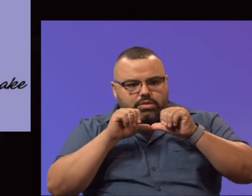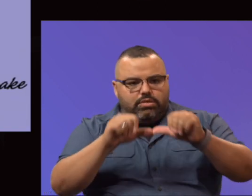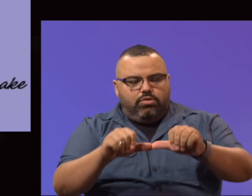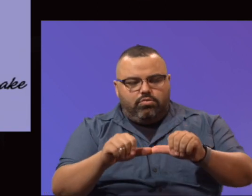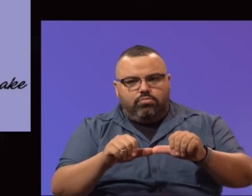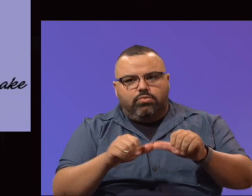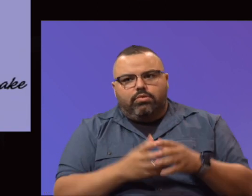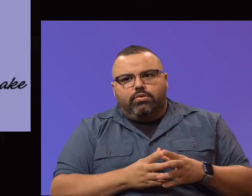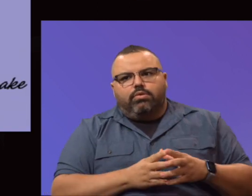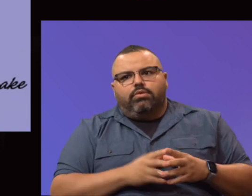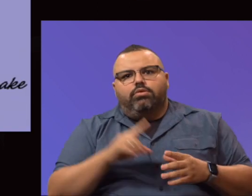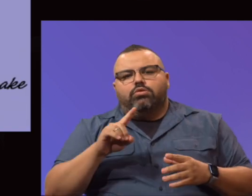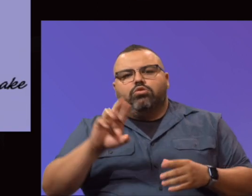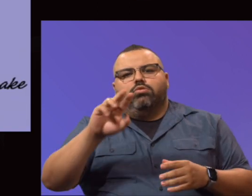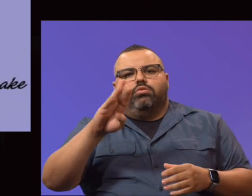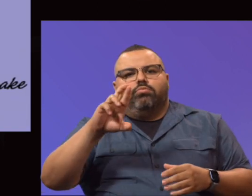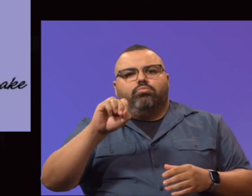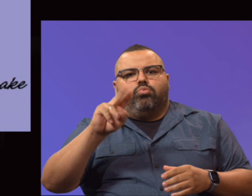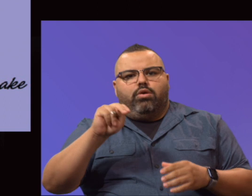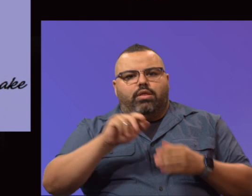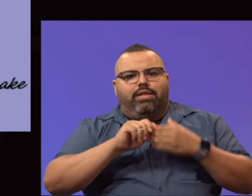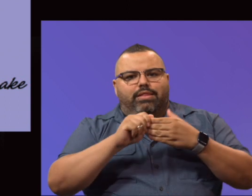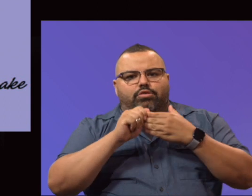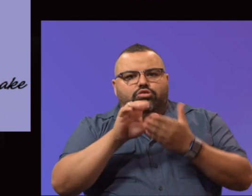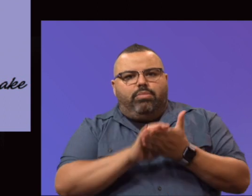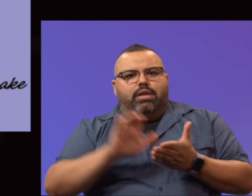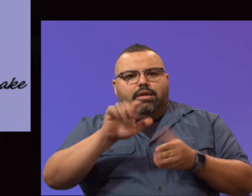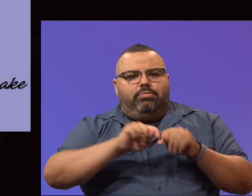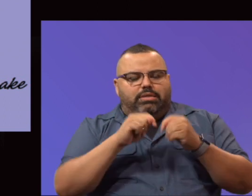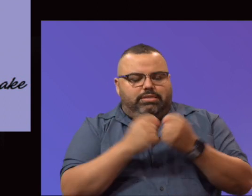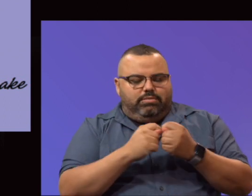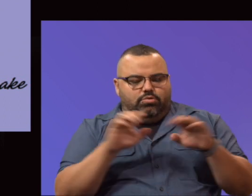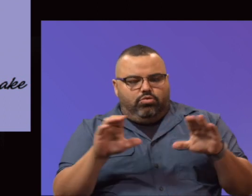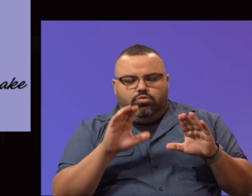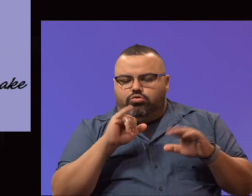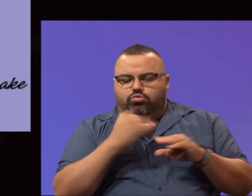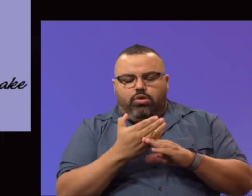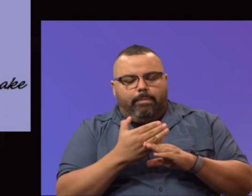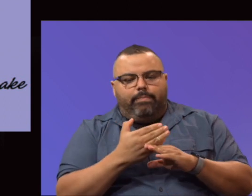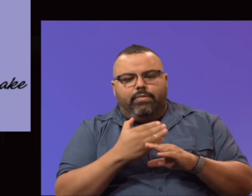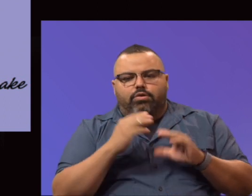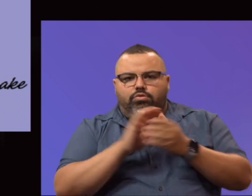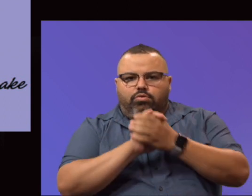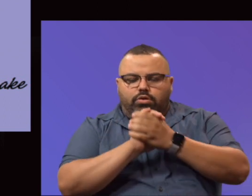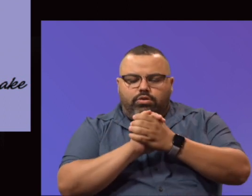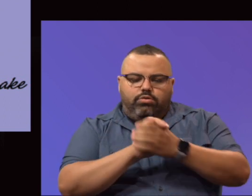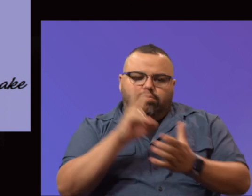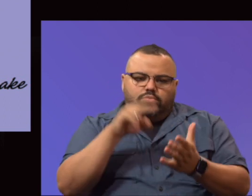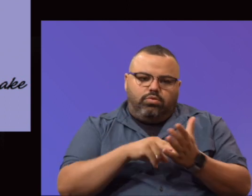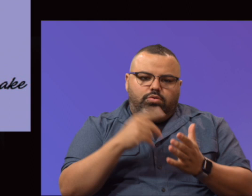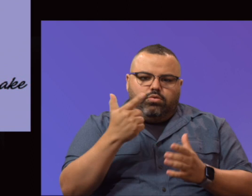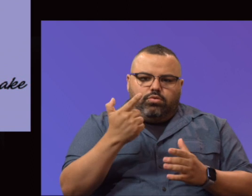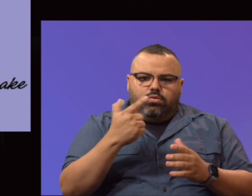Brown and the Leadership Academy team have done a tremendous job. Congratulations to the class of 2021. The theme was challenging and